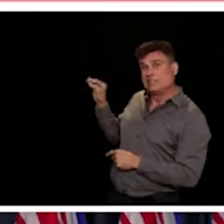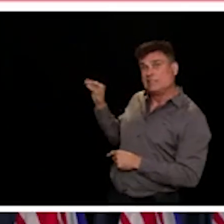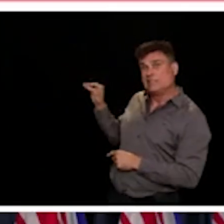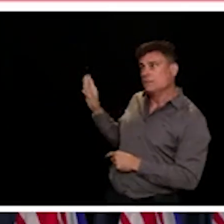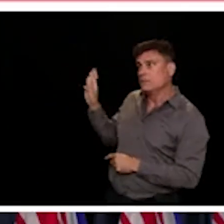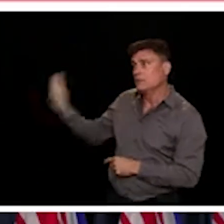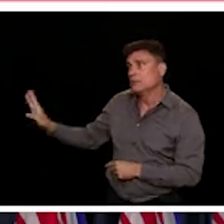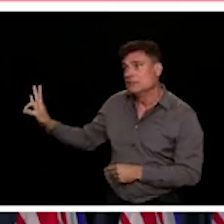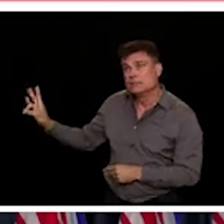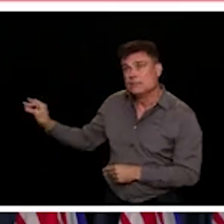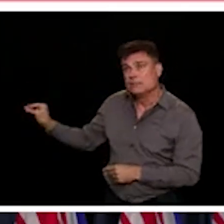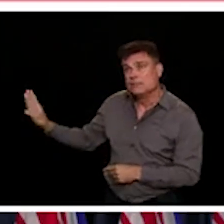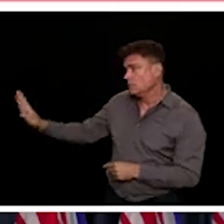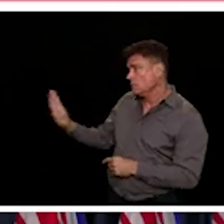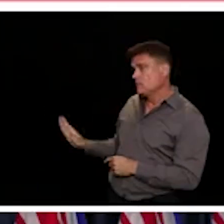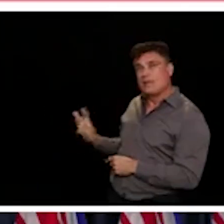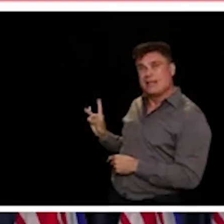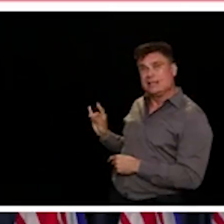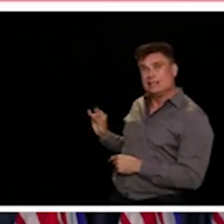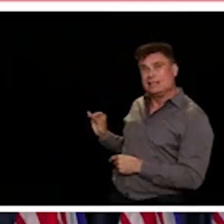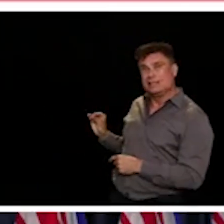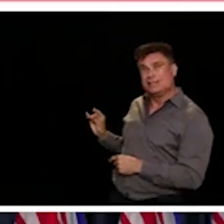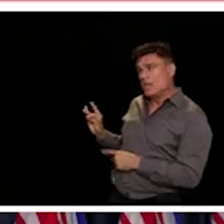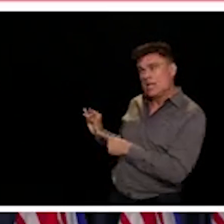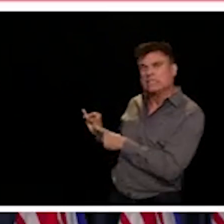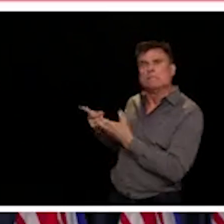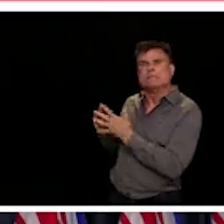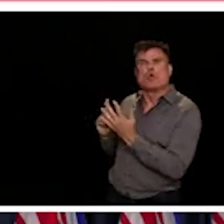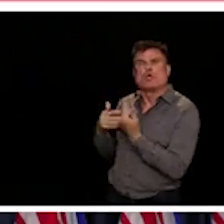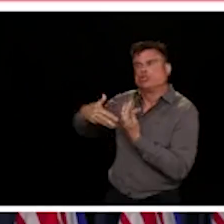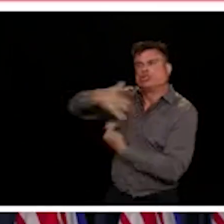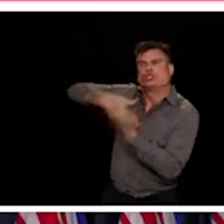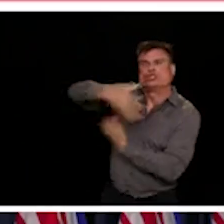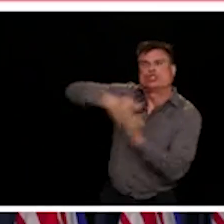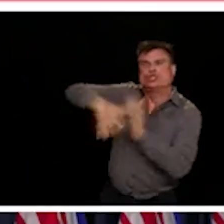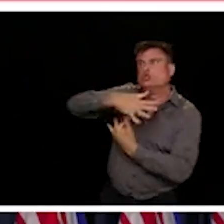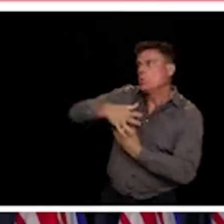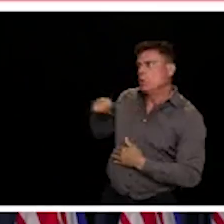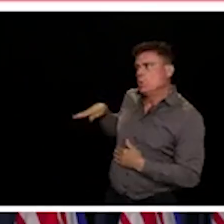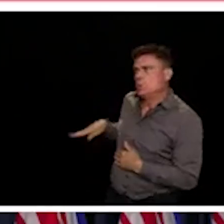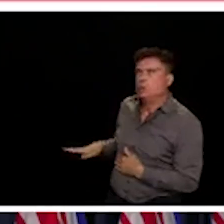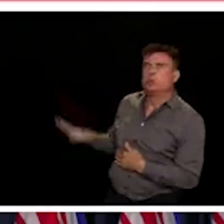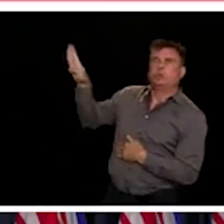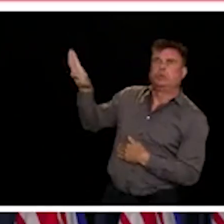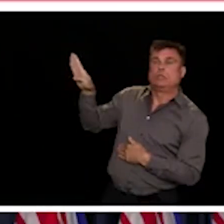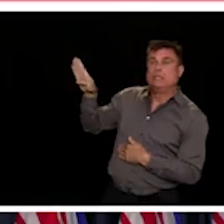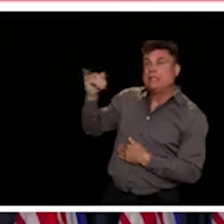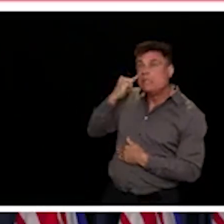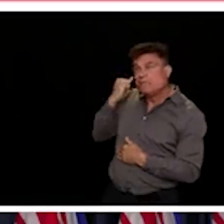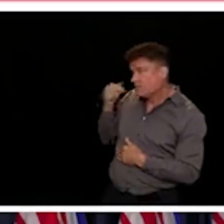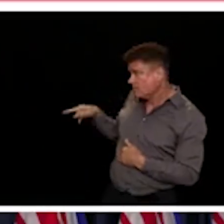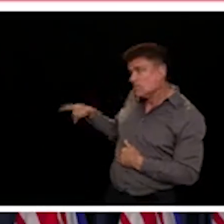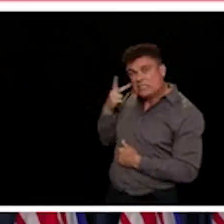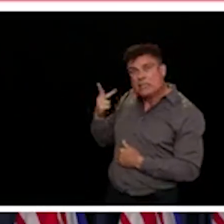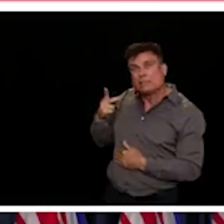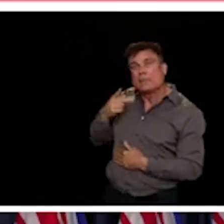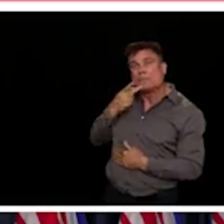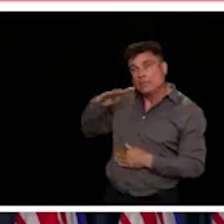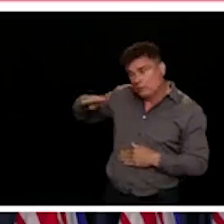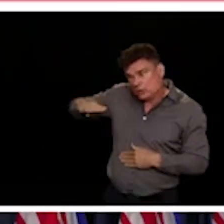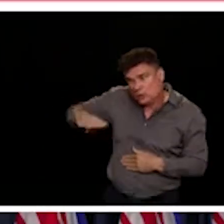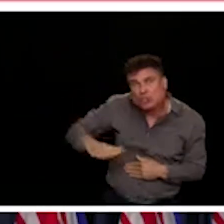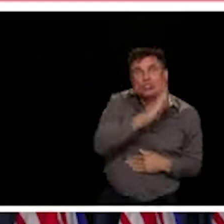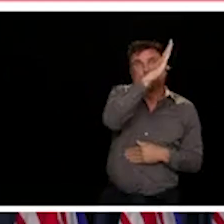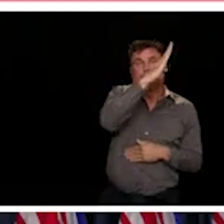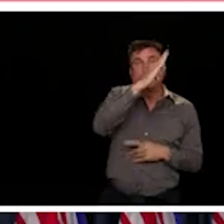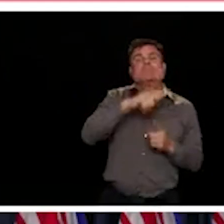cases and we run the potential risk of having dramatically increased or rapid rebound in new cases. So